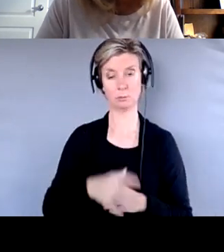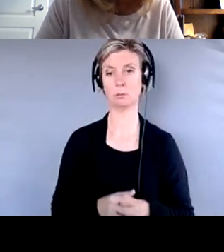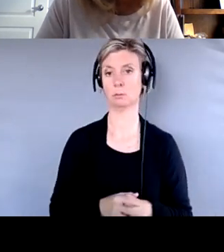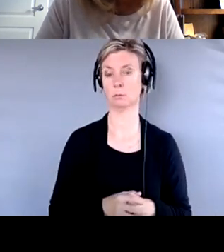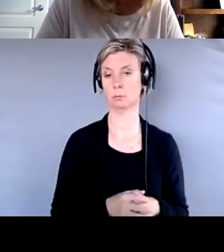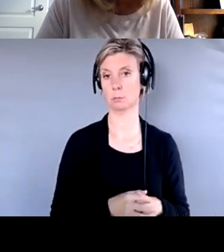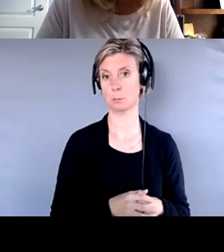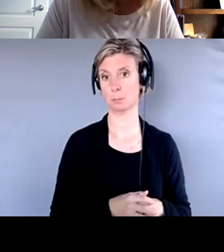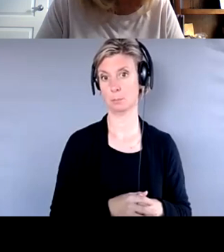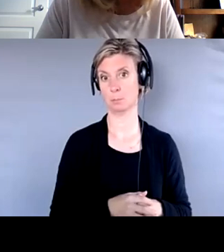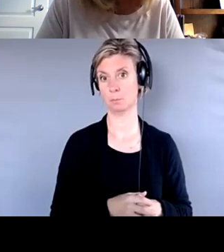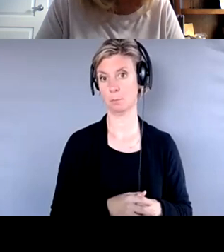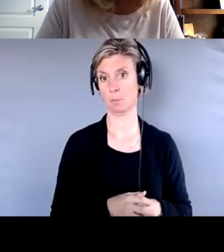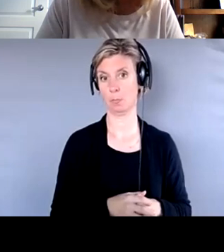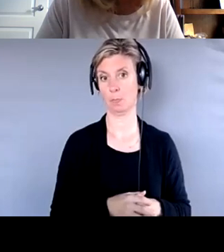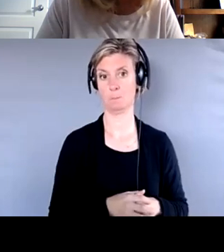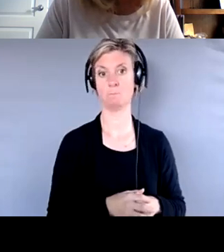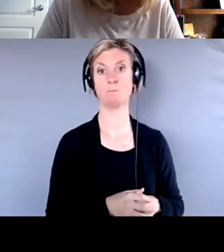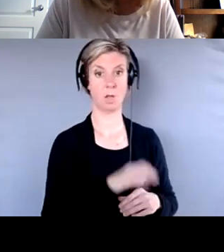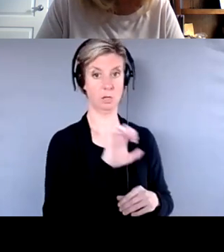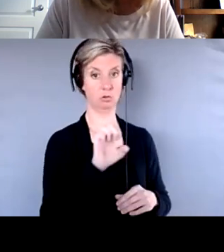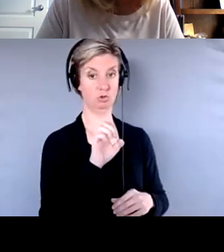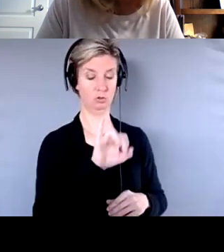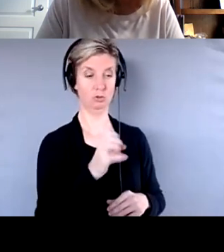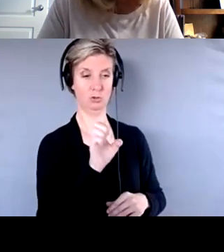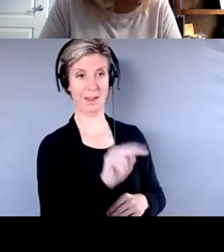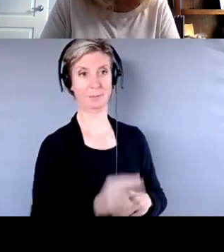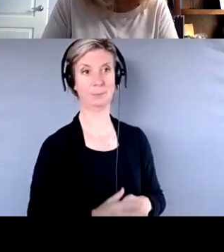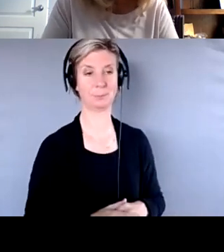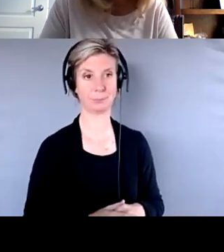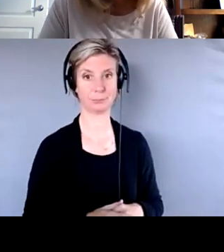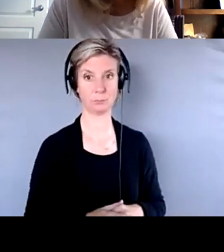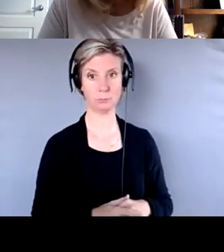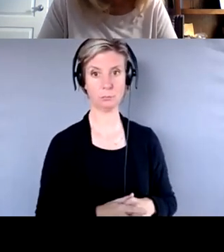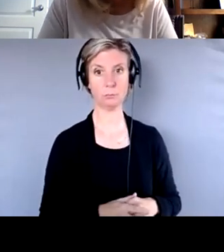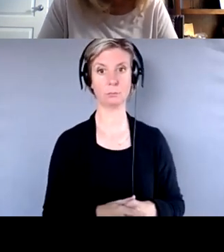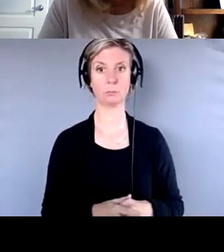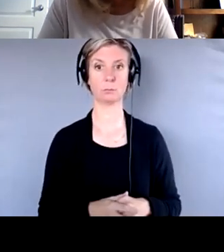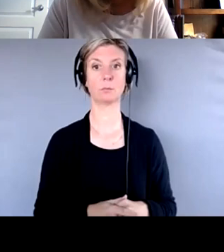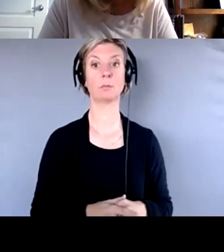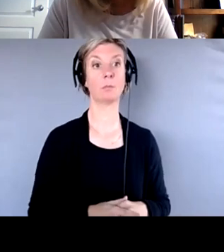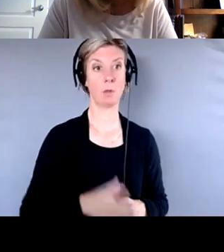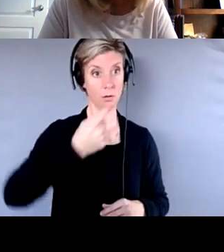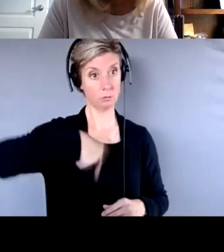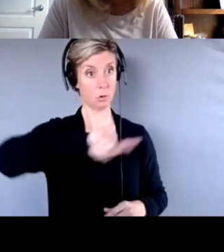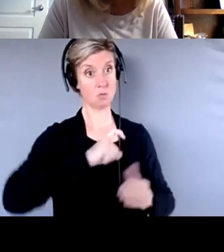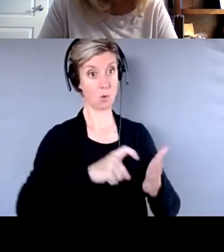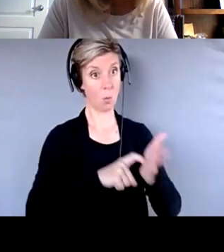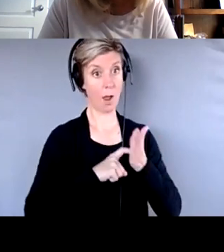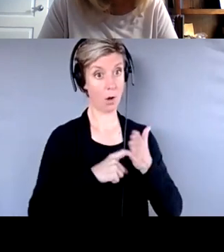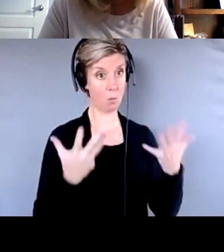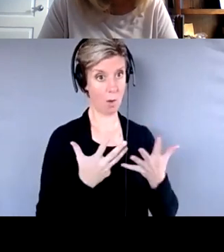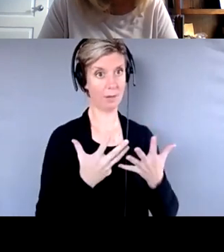process work? Uh, so under, under the framework, um, what we have required is that the, the reasonable